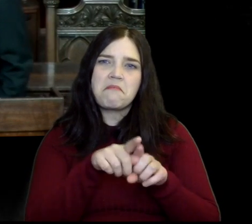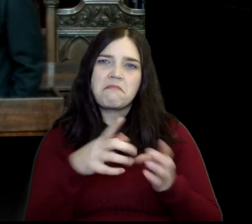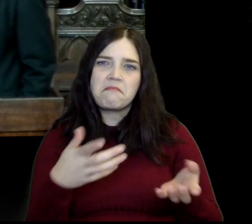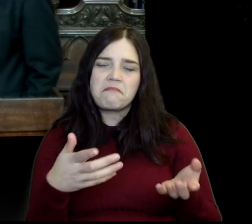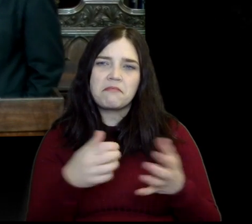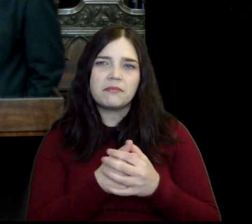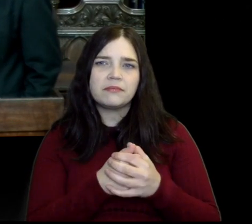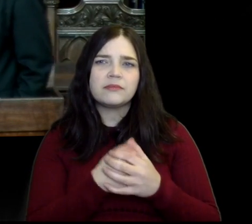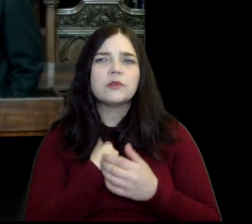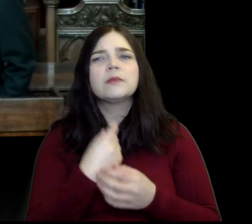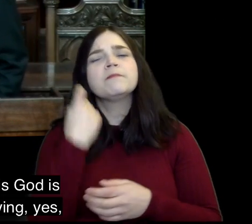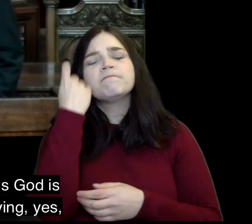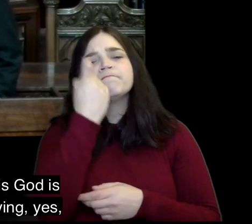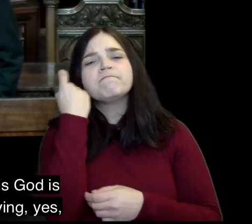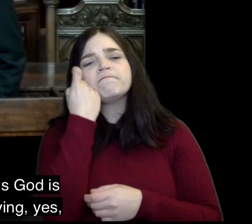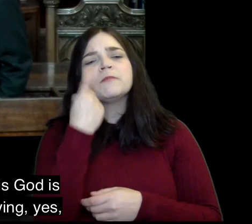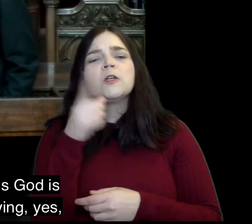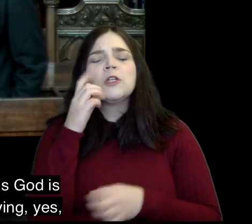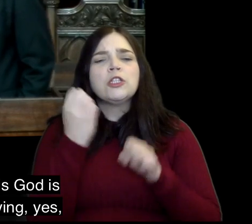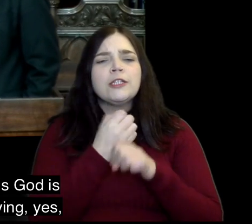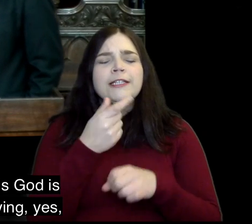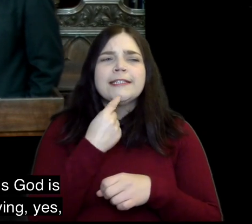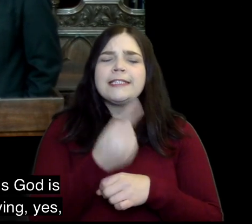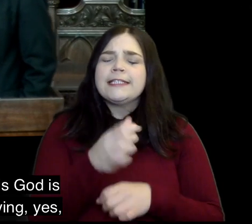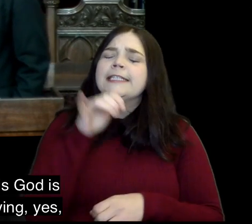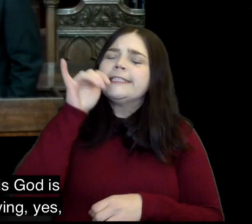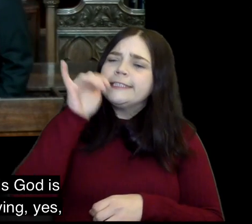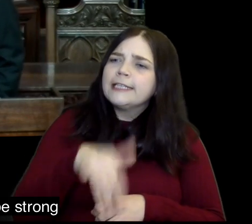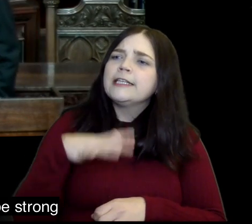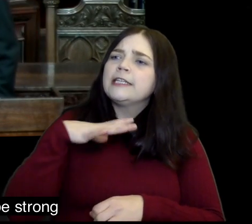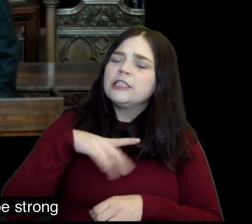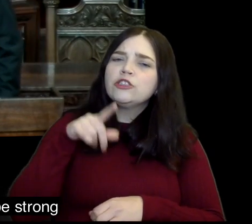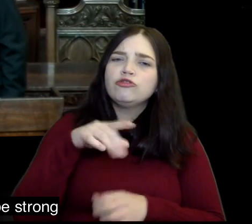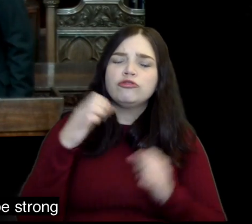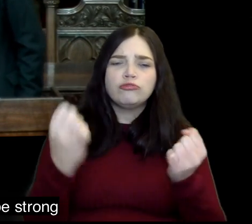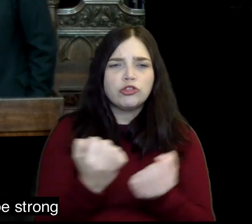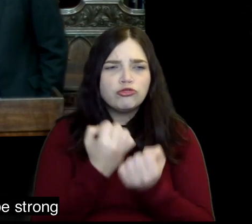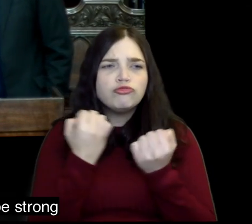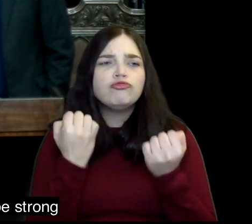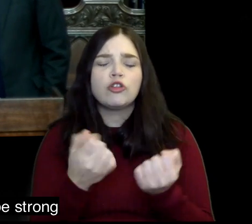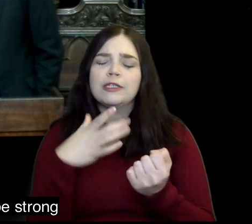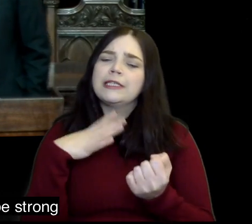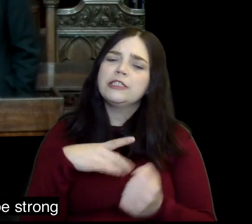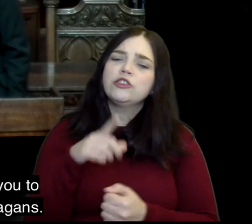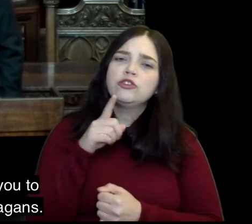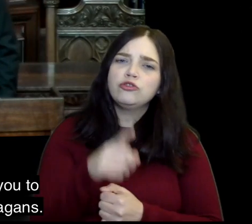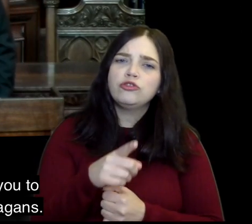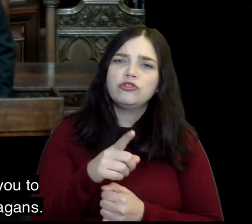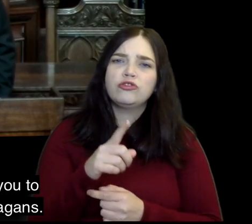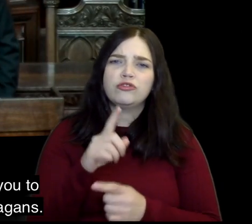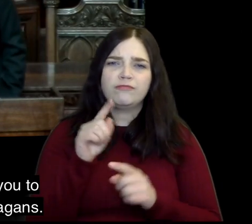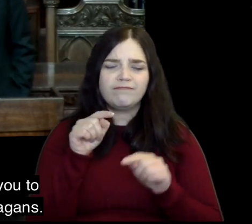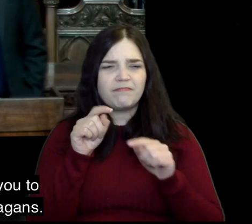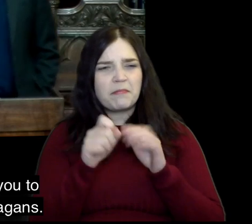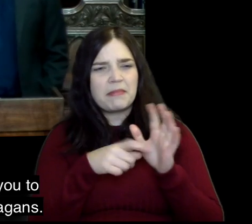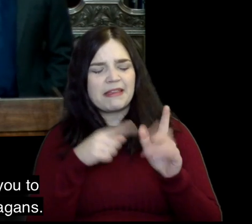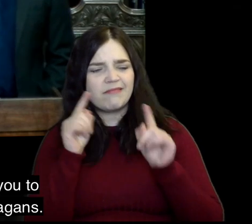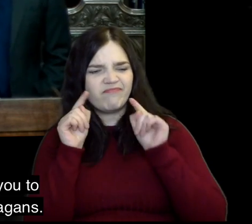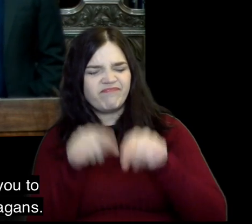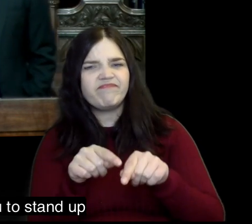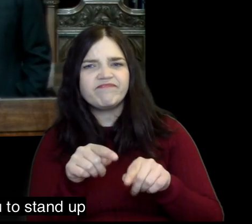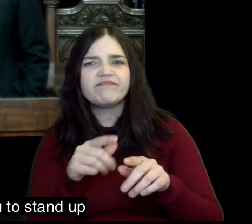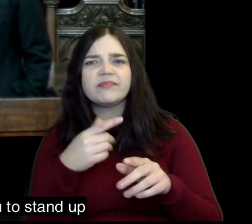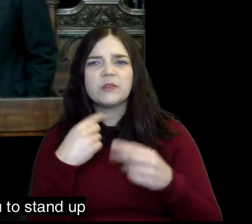to Zarephath in Sidon and I wonder that as God is doing that he's saying yes I will need you to be strong